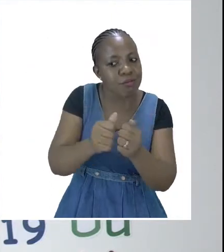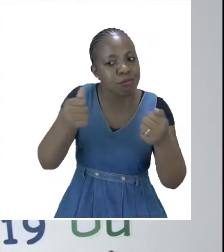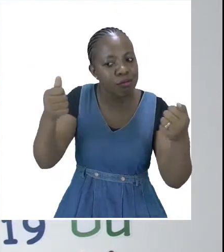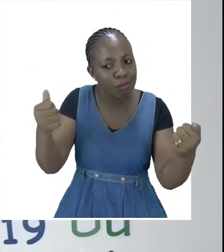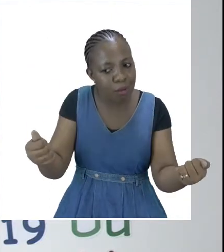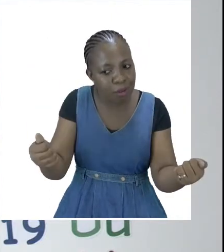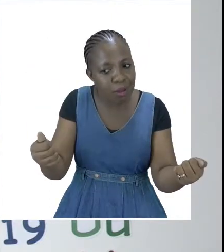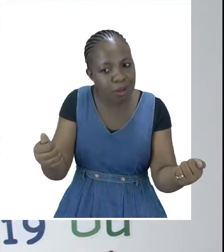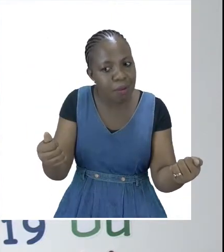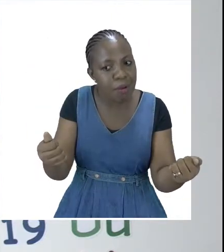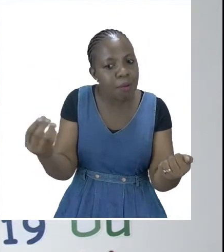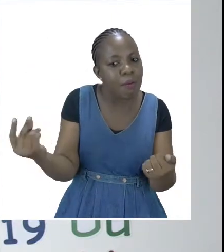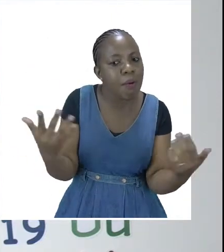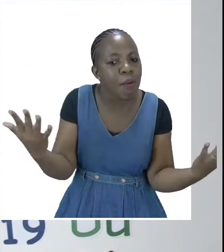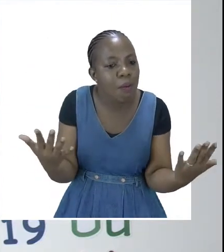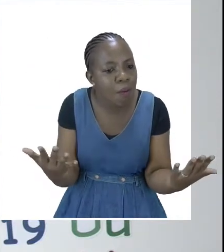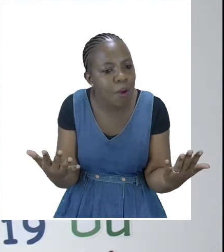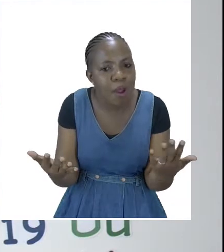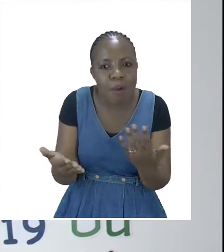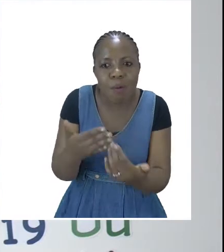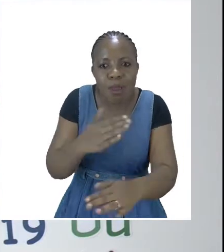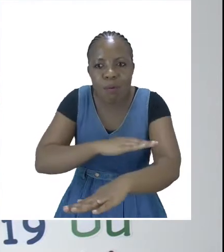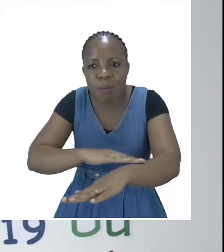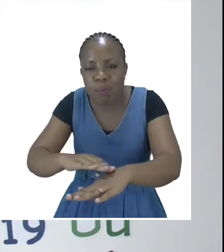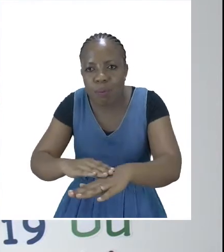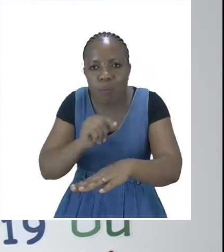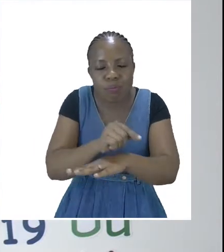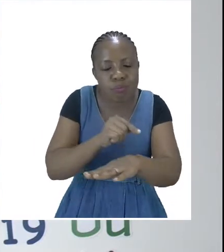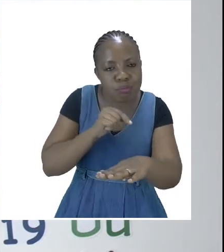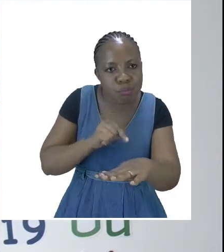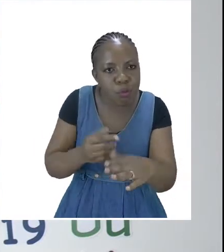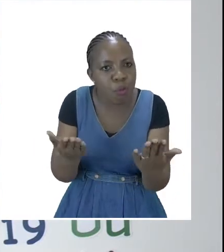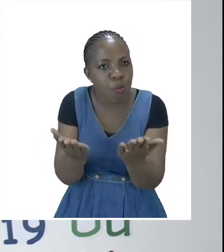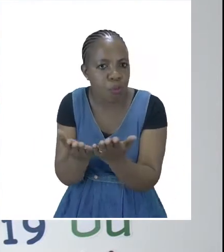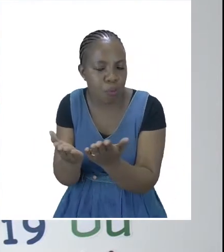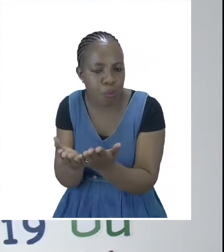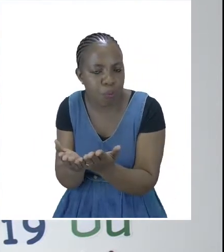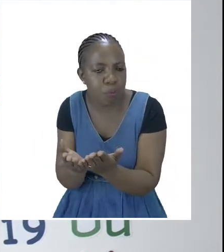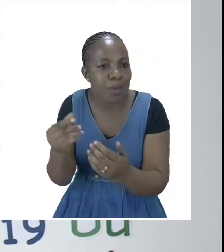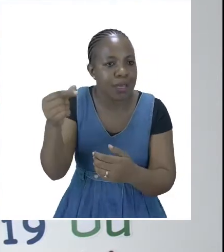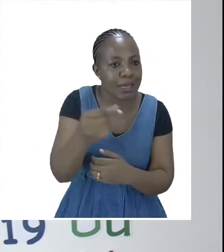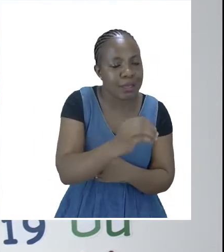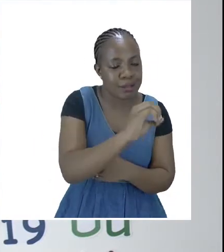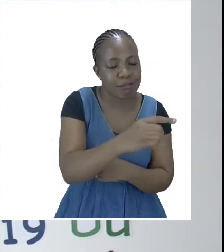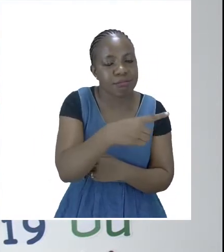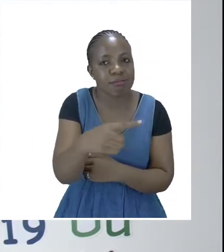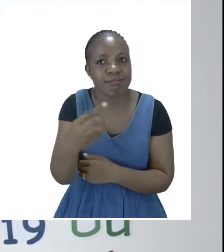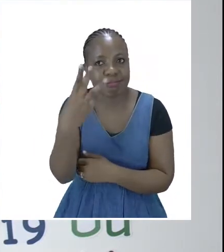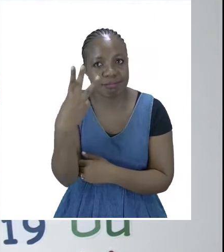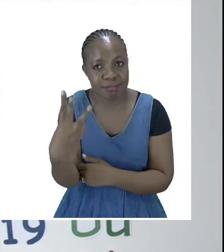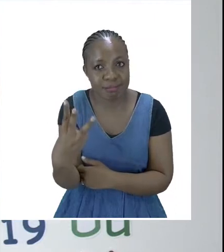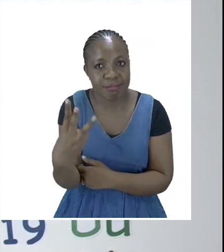every Monday to Thursday for pre-primary up until grade three. The